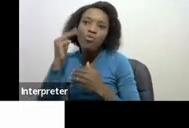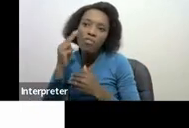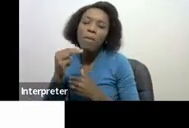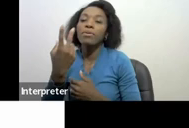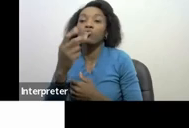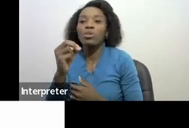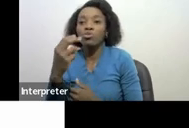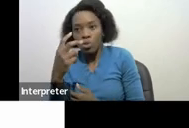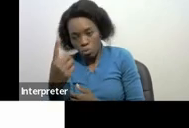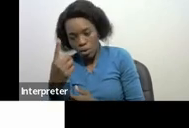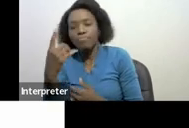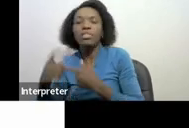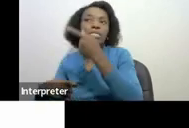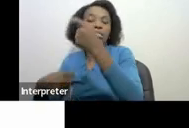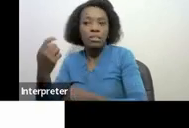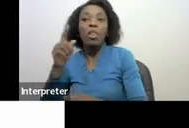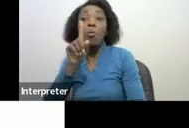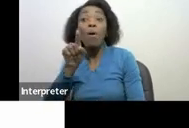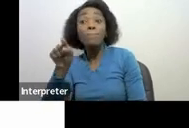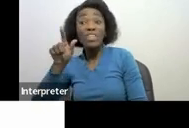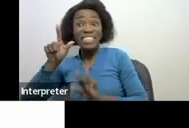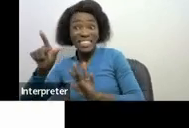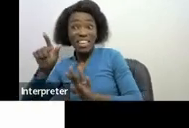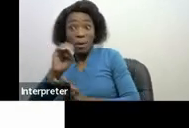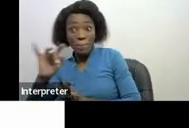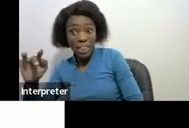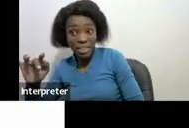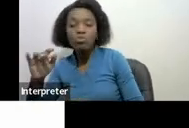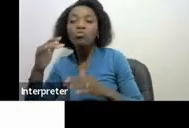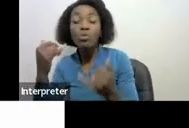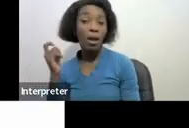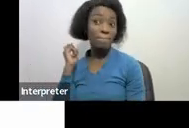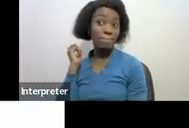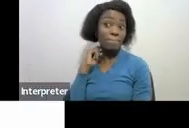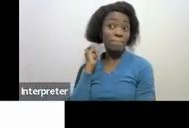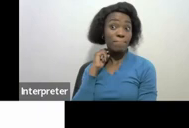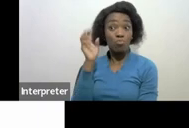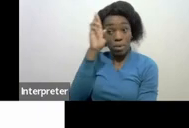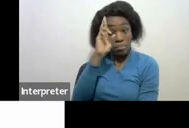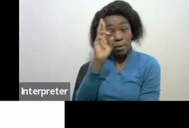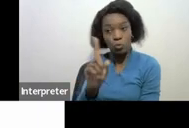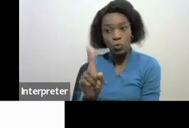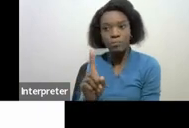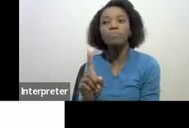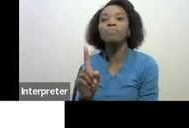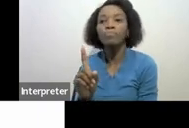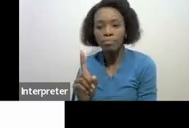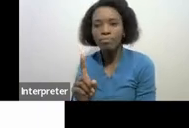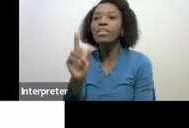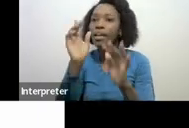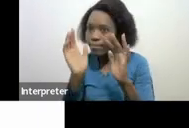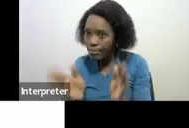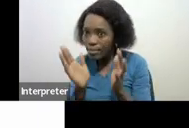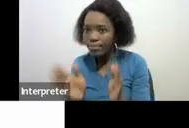and then you sold it for 1.7 million what you need to take into account is that you've incurred